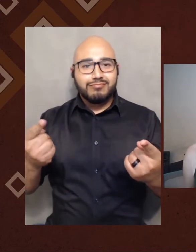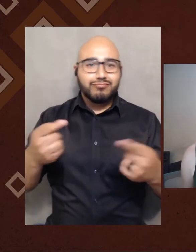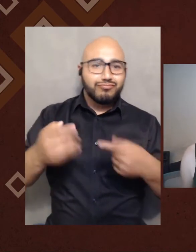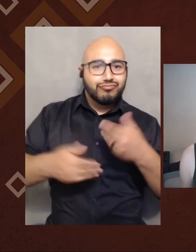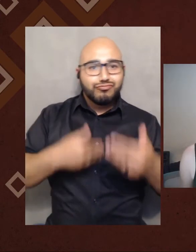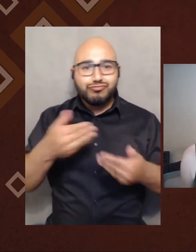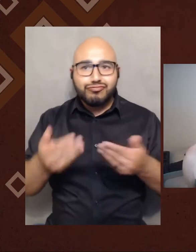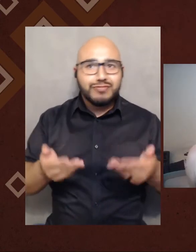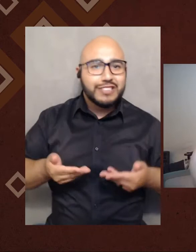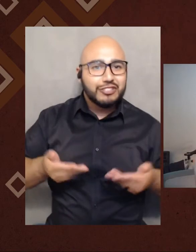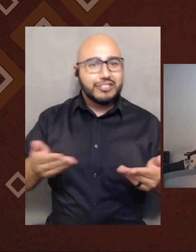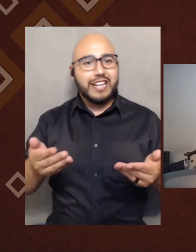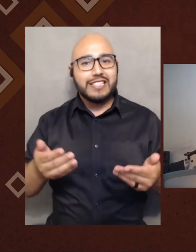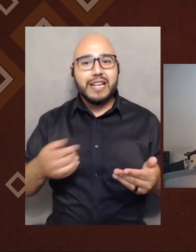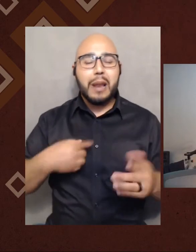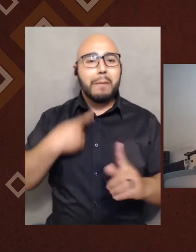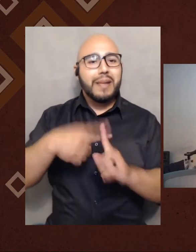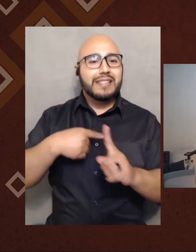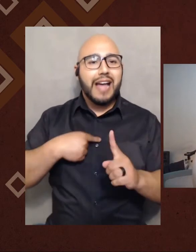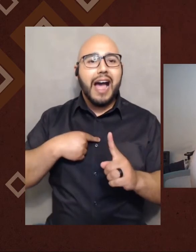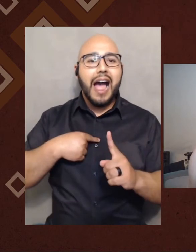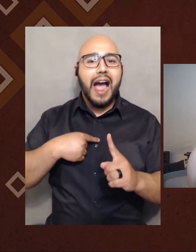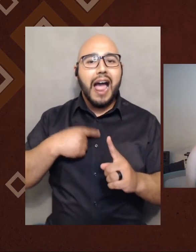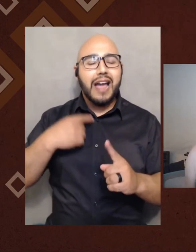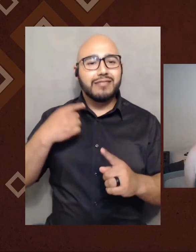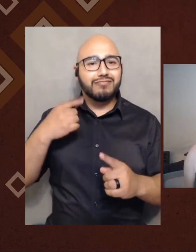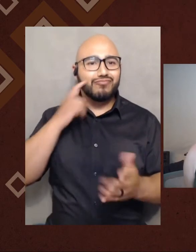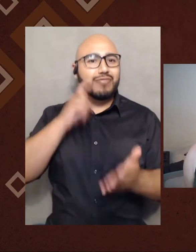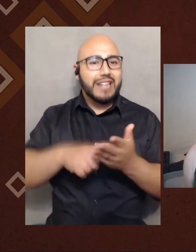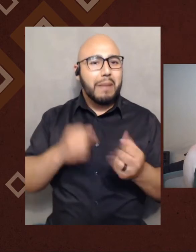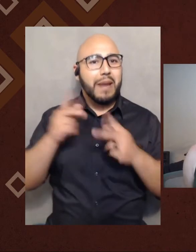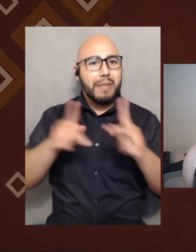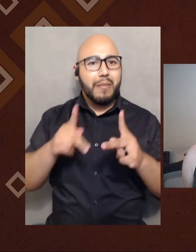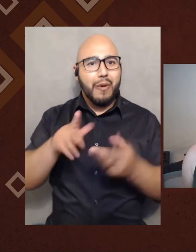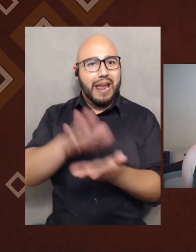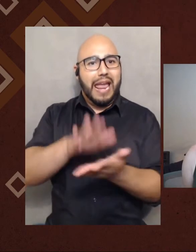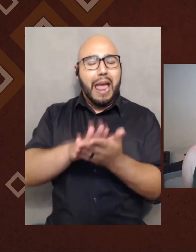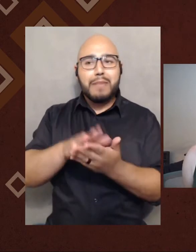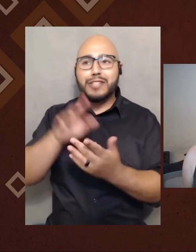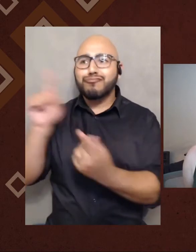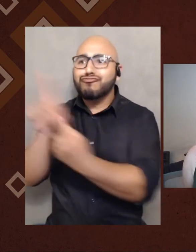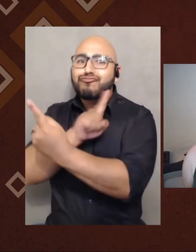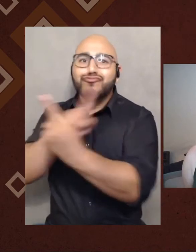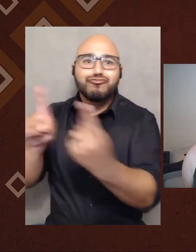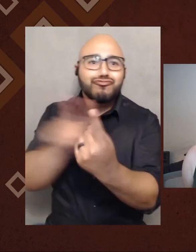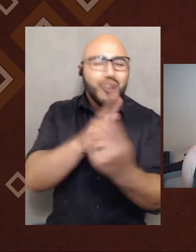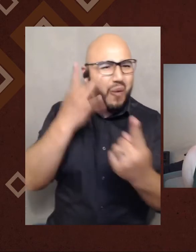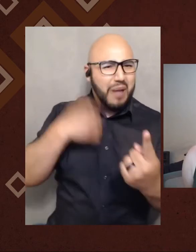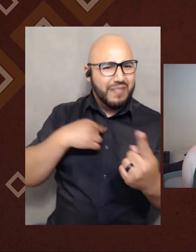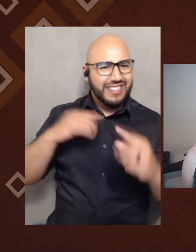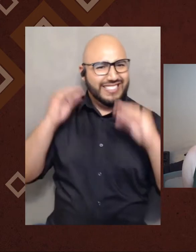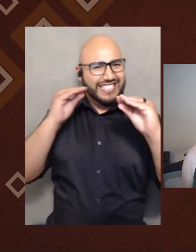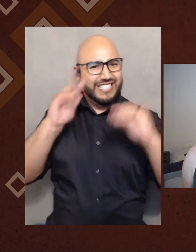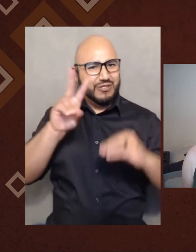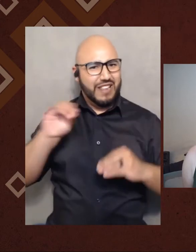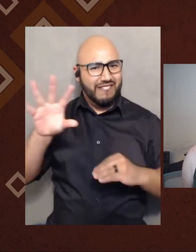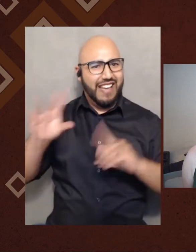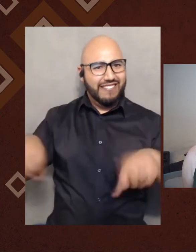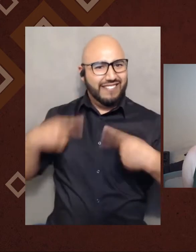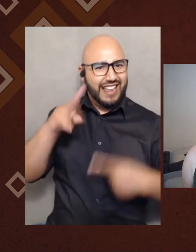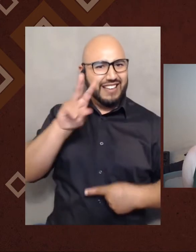a lot of folks on our campus have been teaching since 2005 at Fresno City, full-time since 2011,